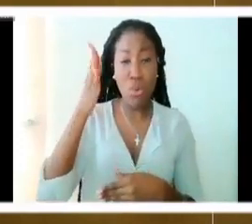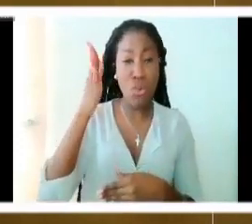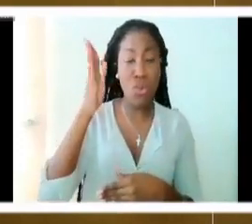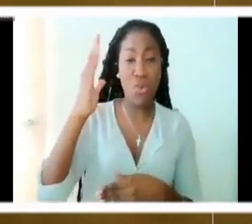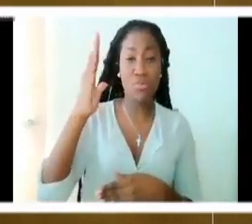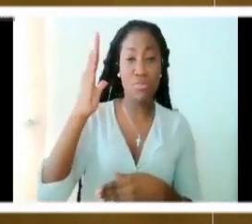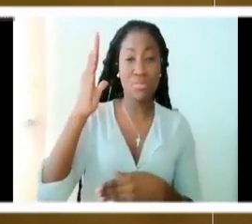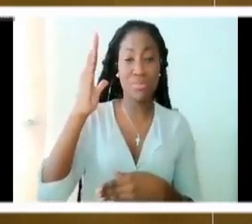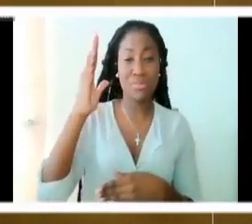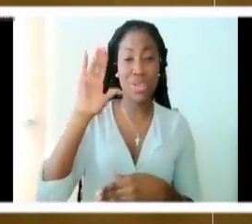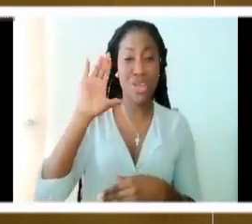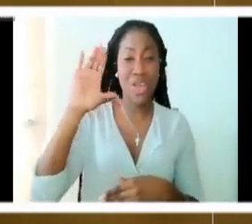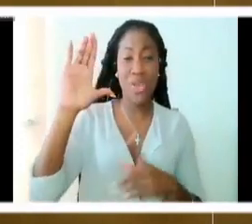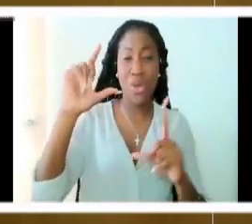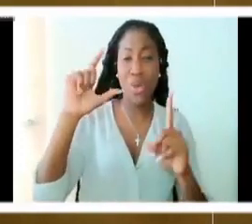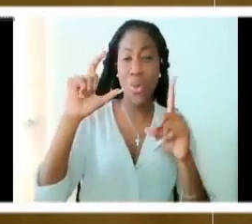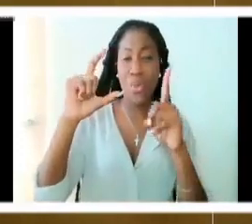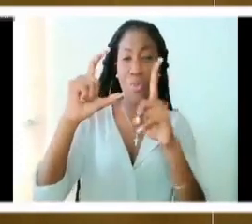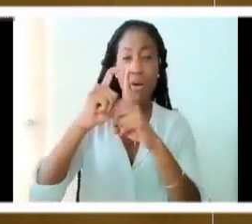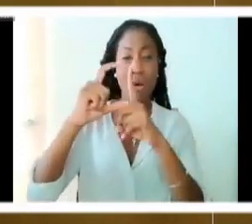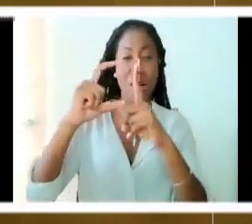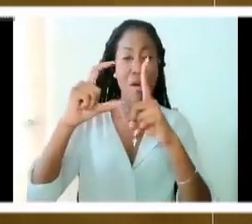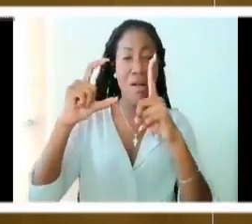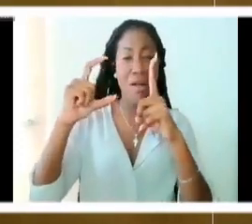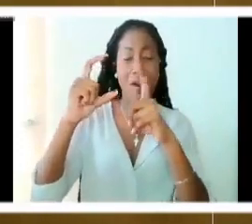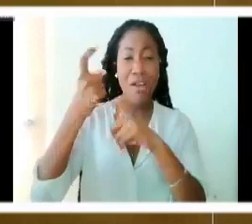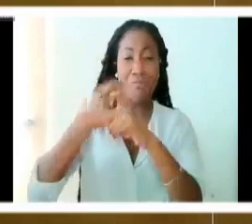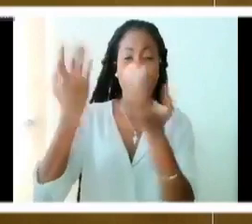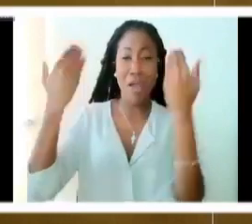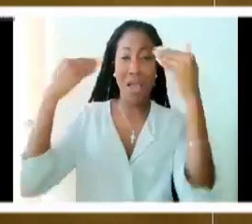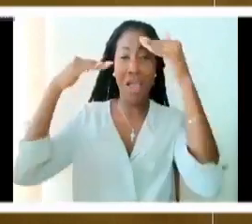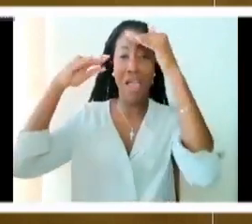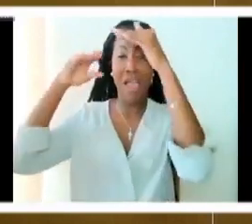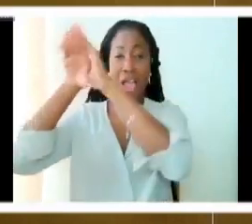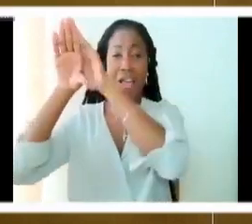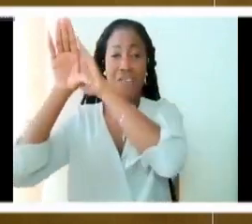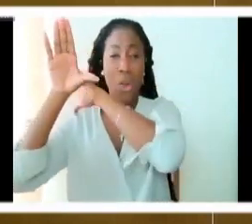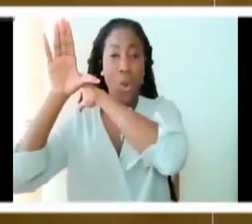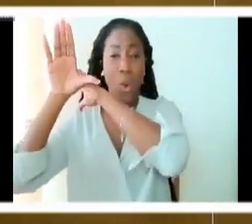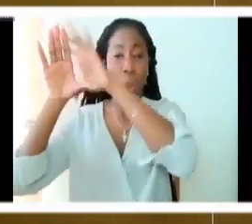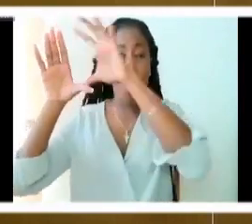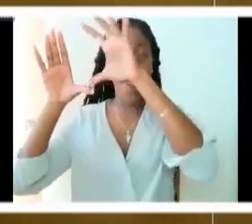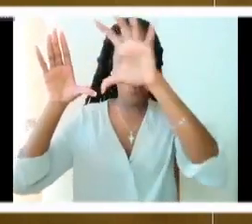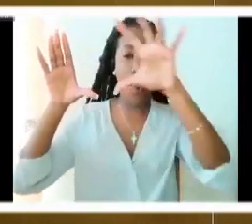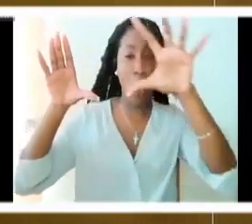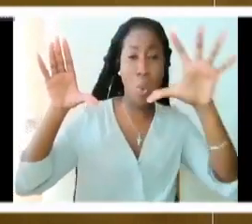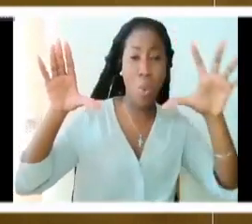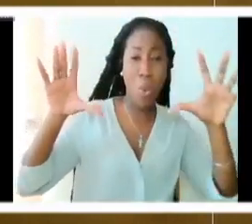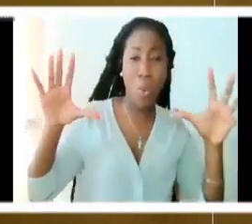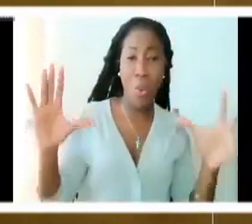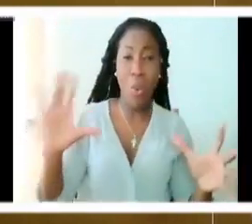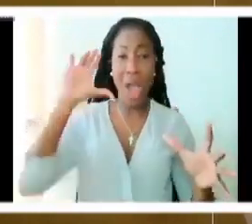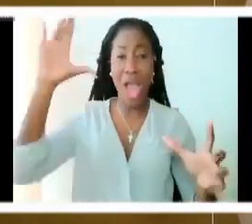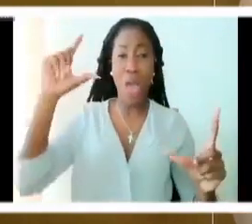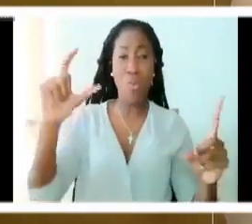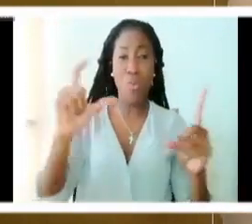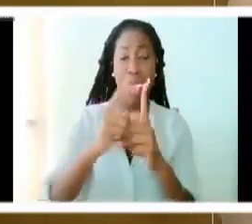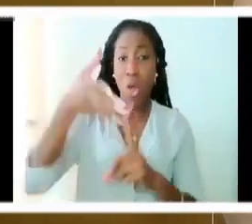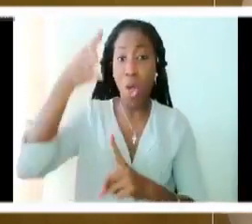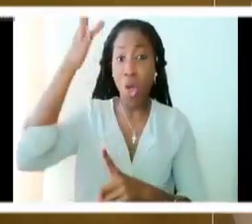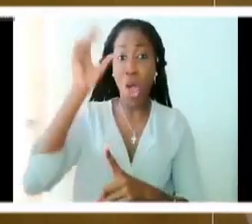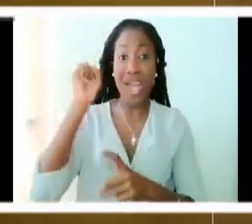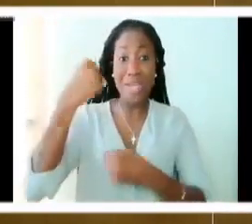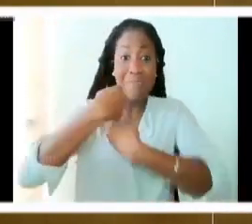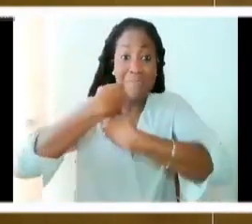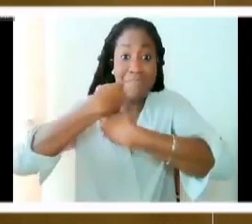end of the heavens to the other? God created man on earth. Did ever people ever hear the